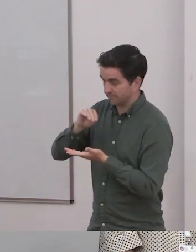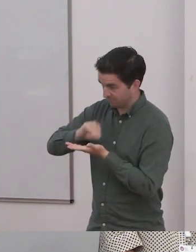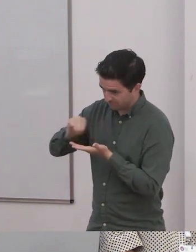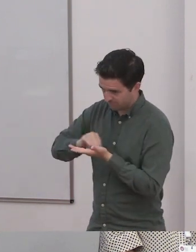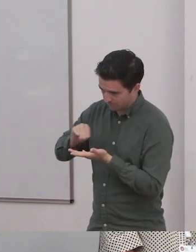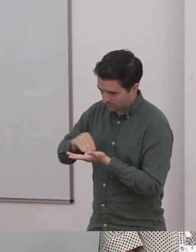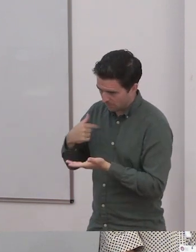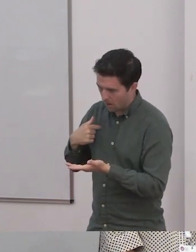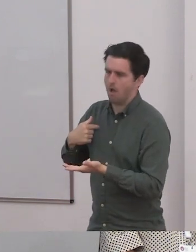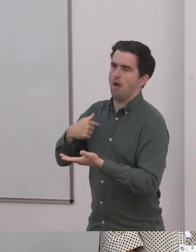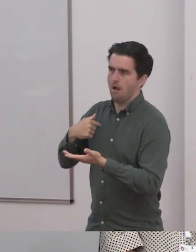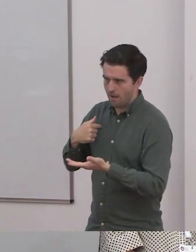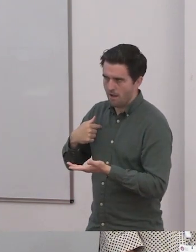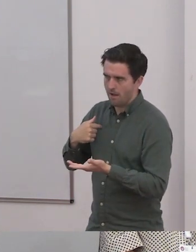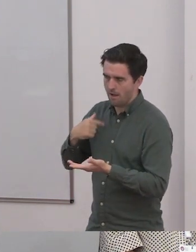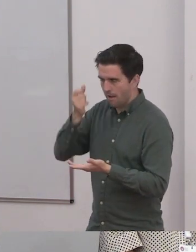And that's our time up.